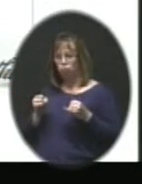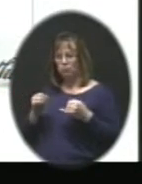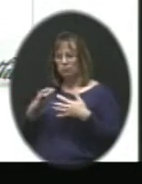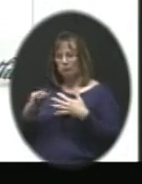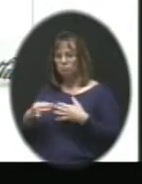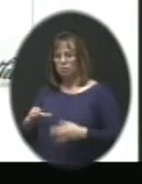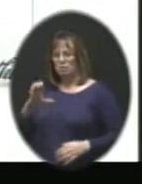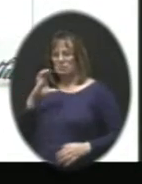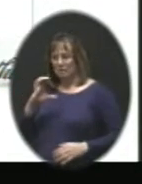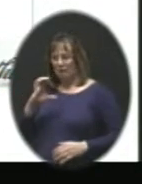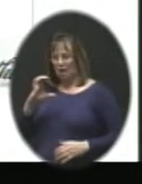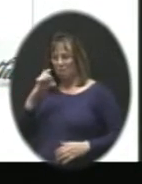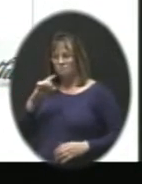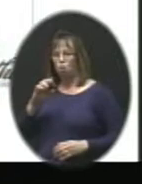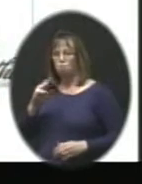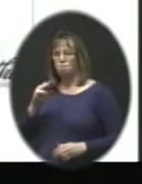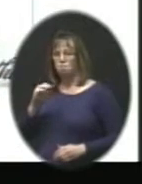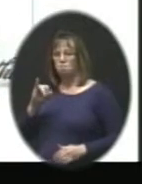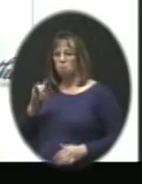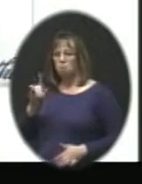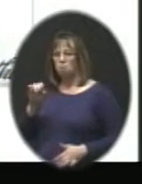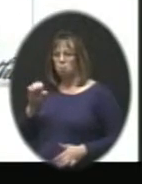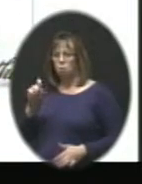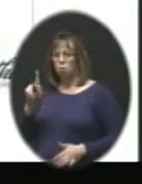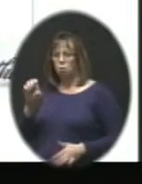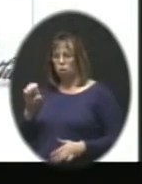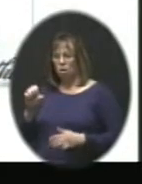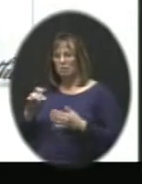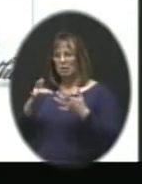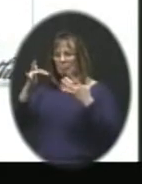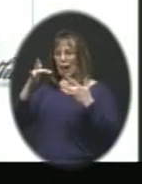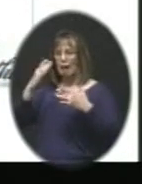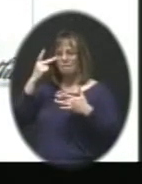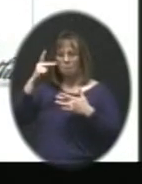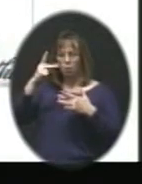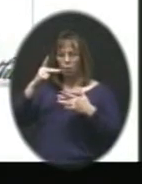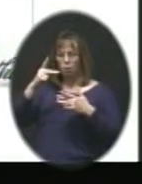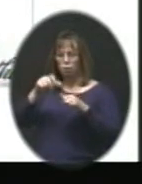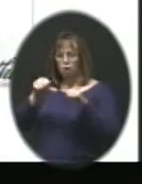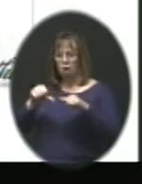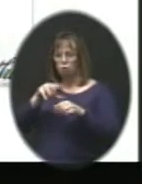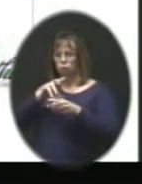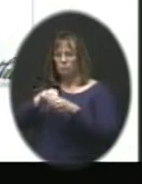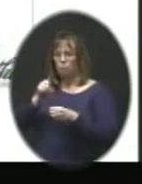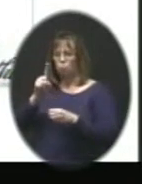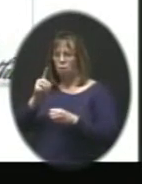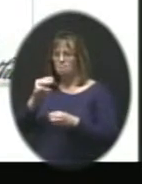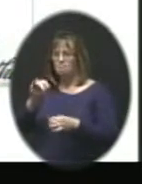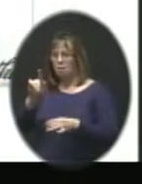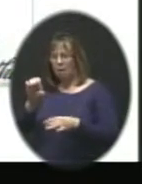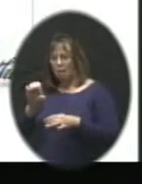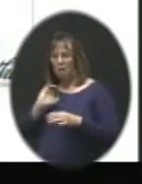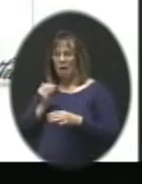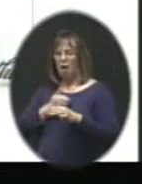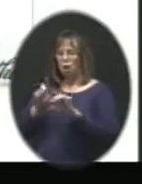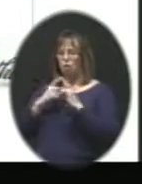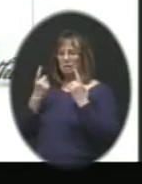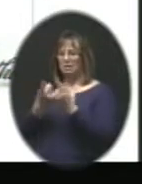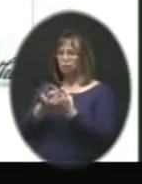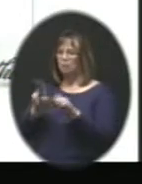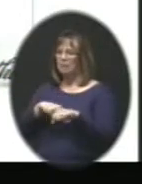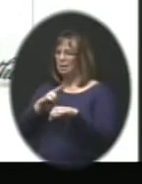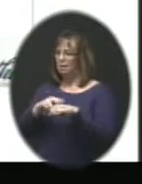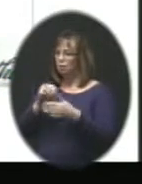for Millbrook. The light purple area are all those areas that are within a mile. Okay. In our district, typically,